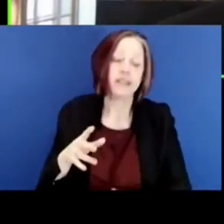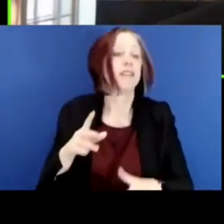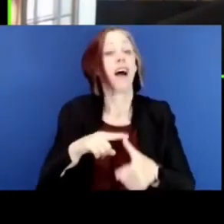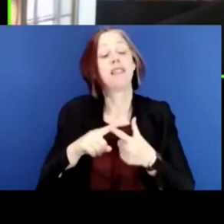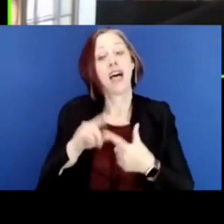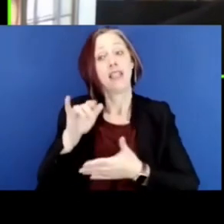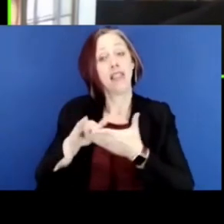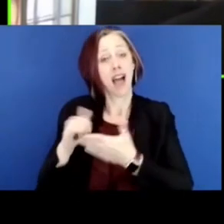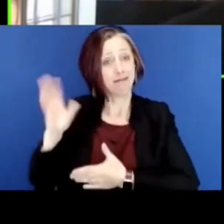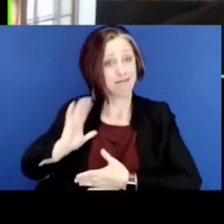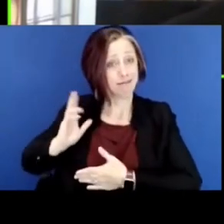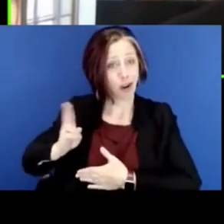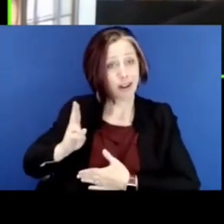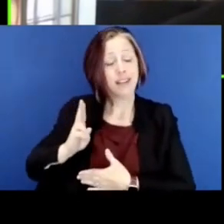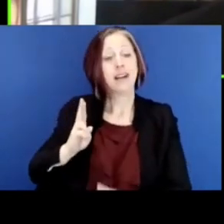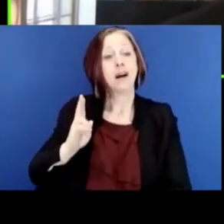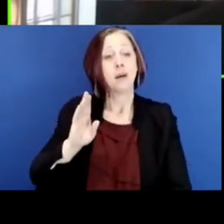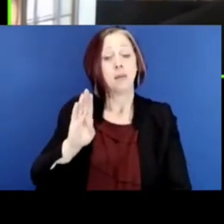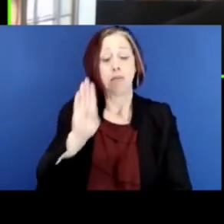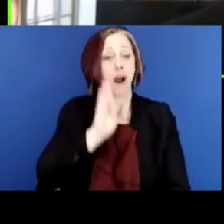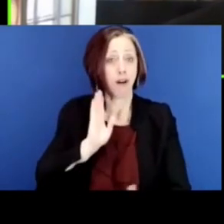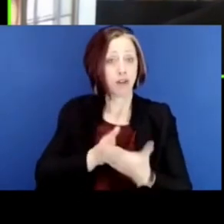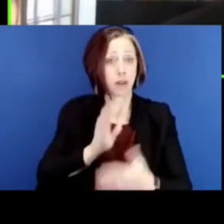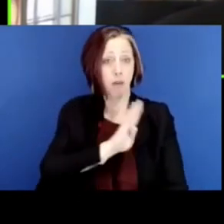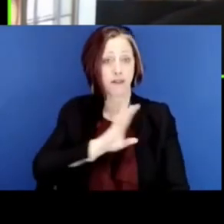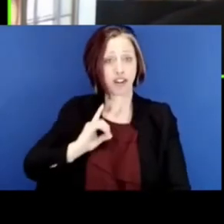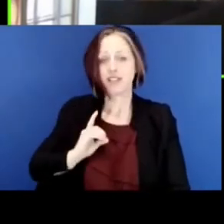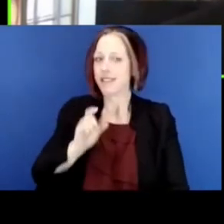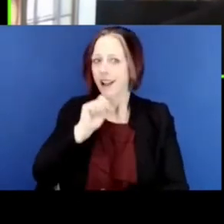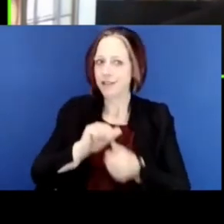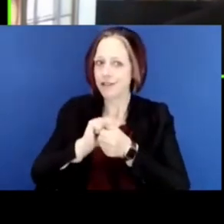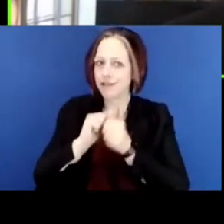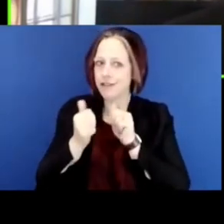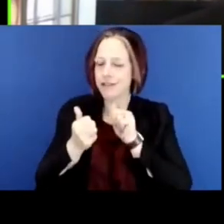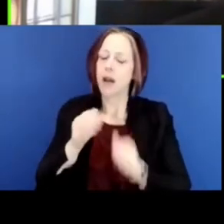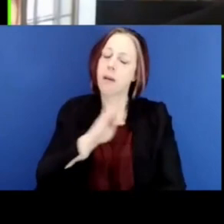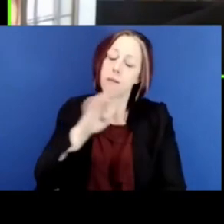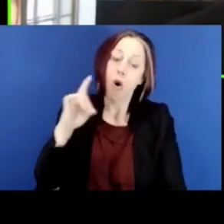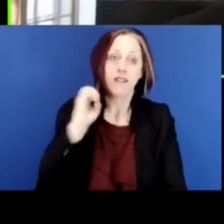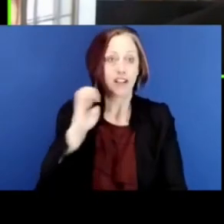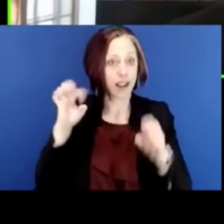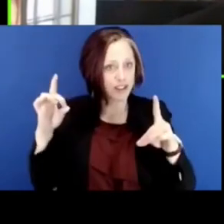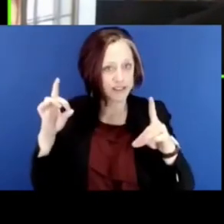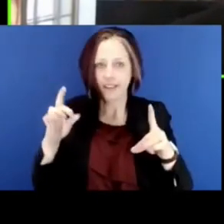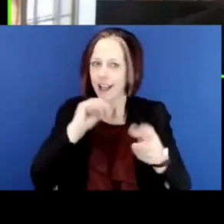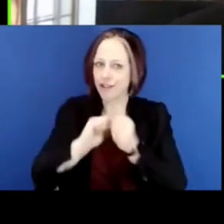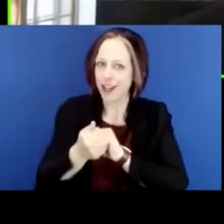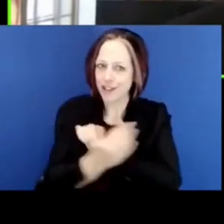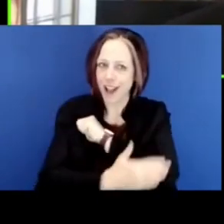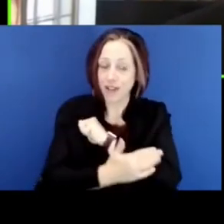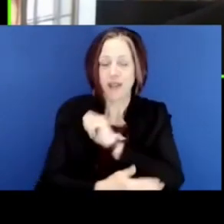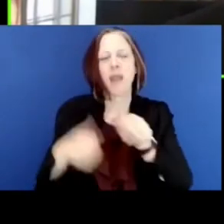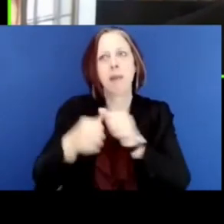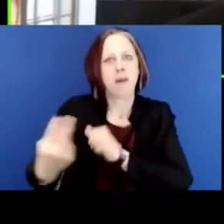versus Board of Education did not overnight change the country. I was a young boy in elementary school